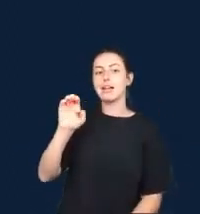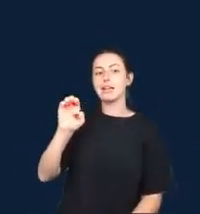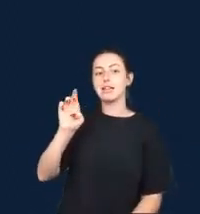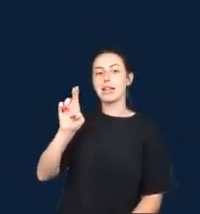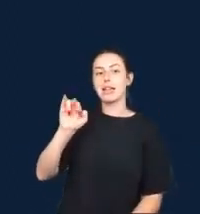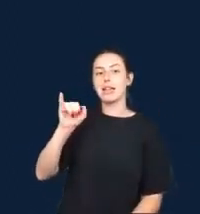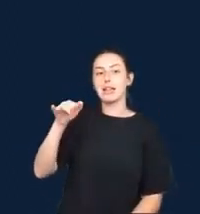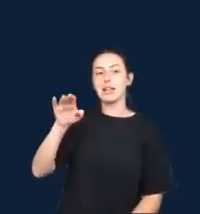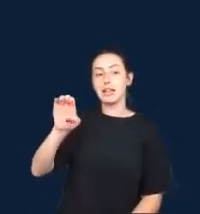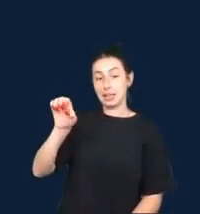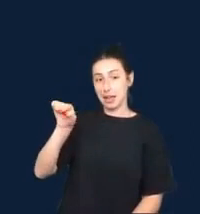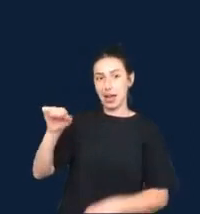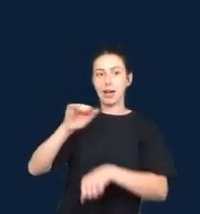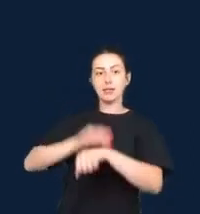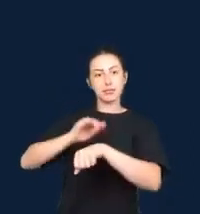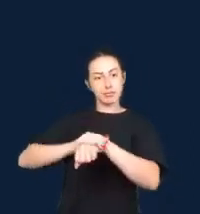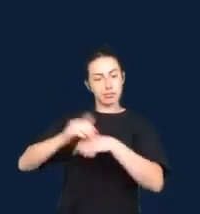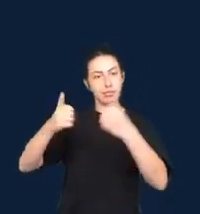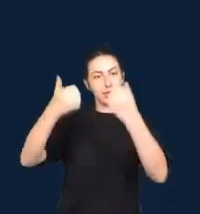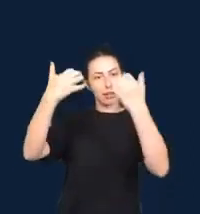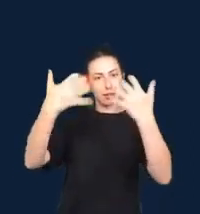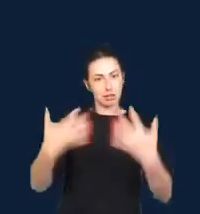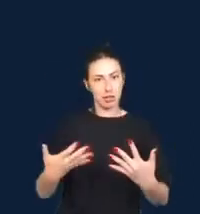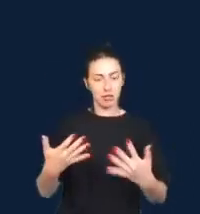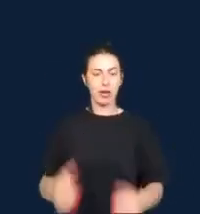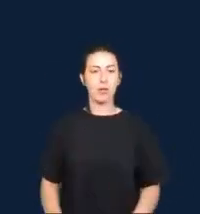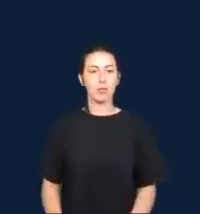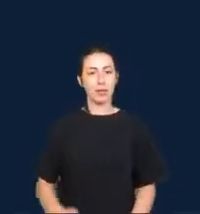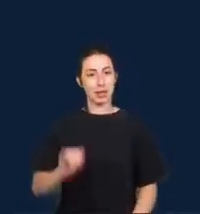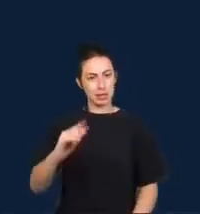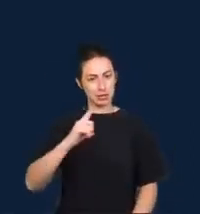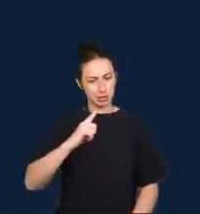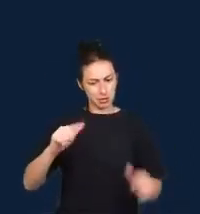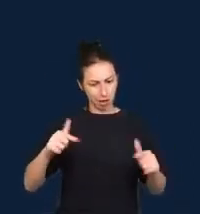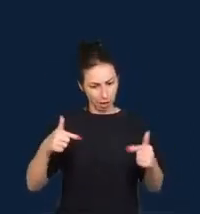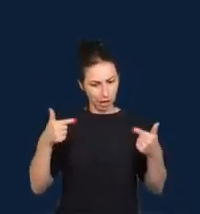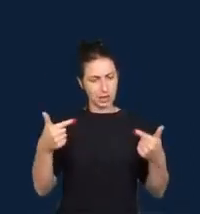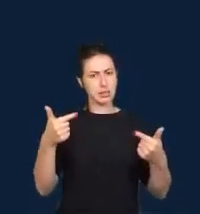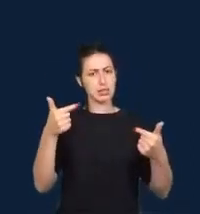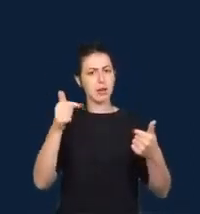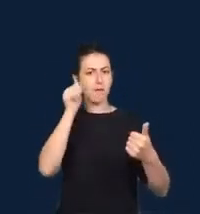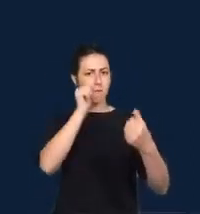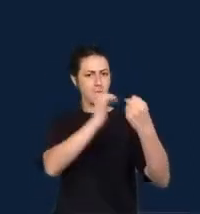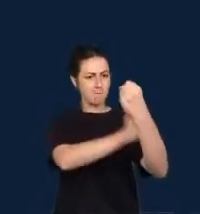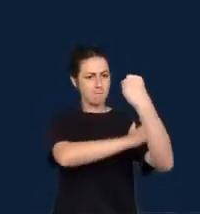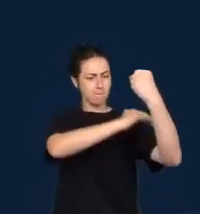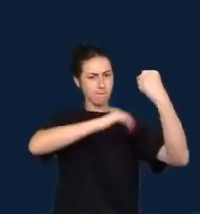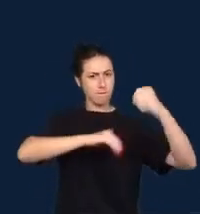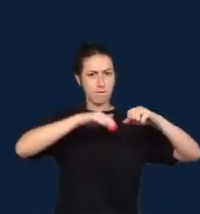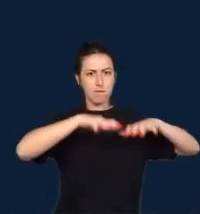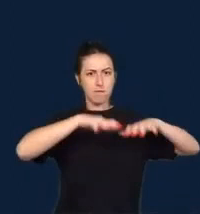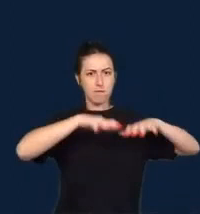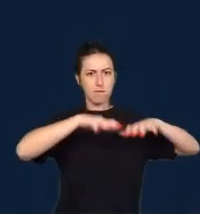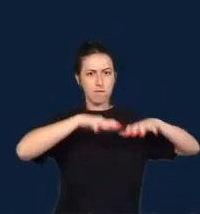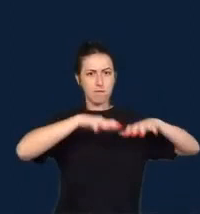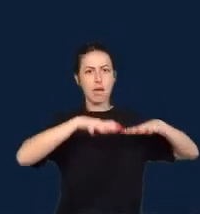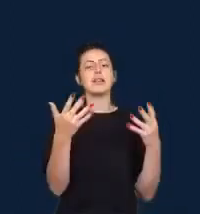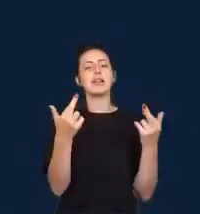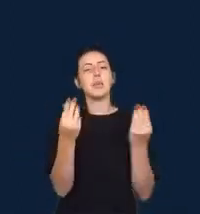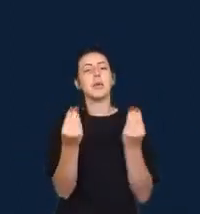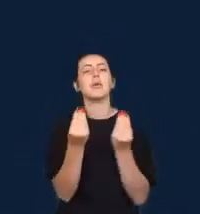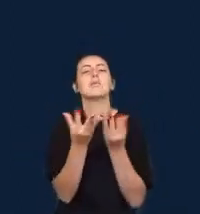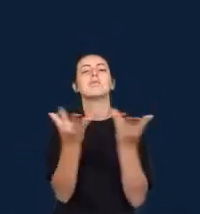feminist approach to data journalism would involve a sensibility towards inequalities and